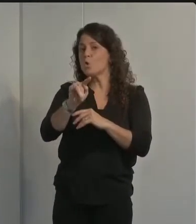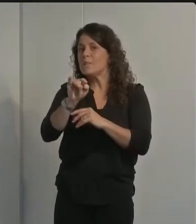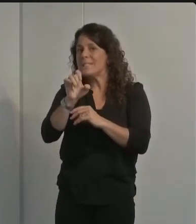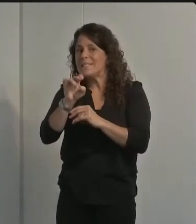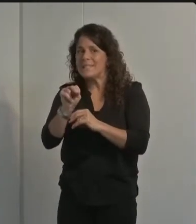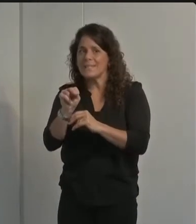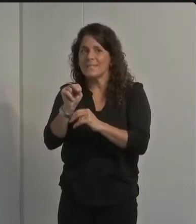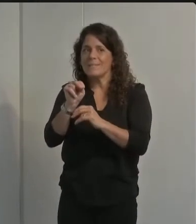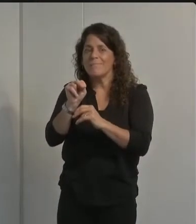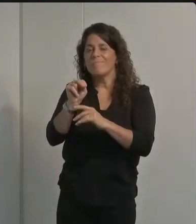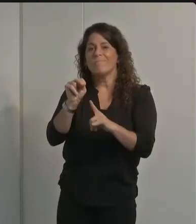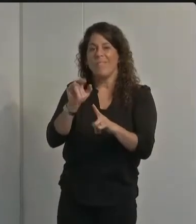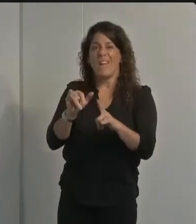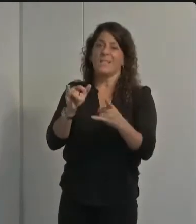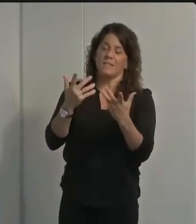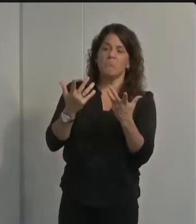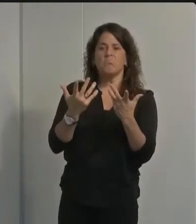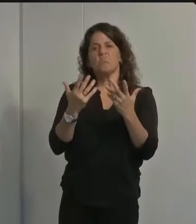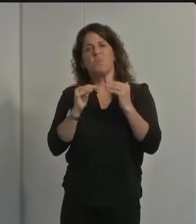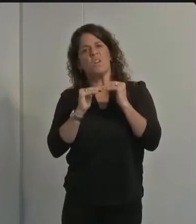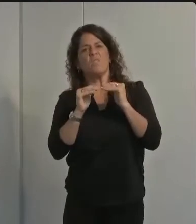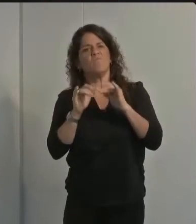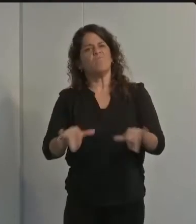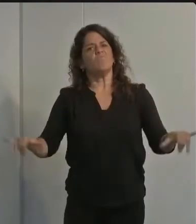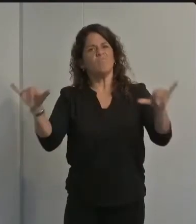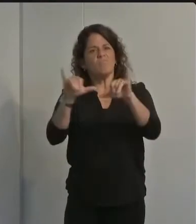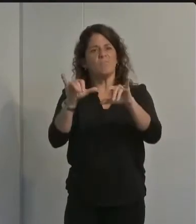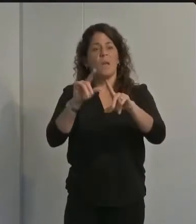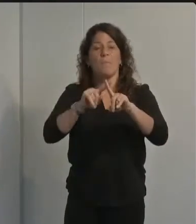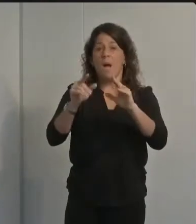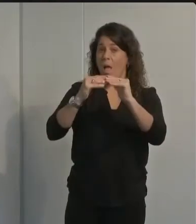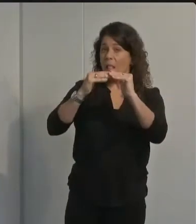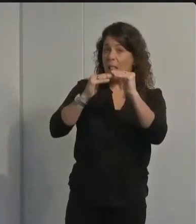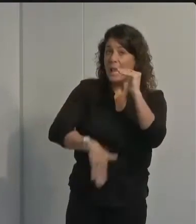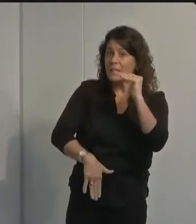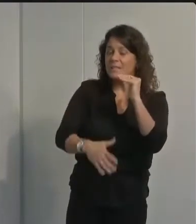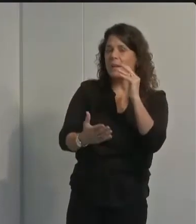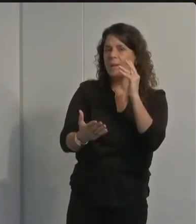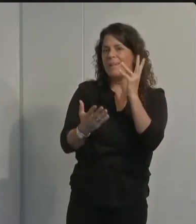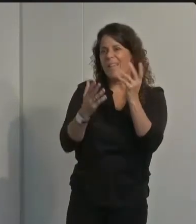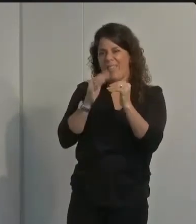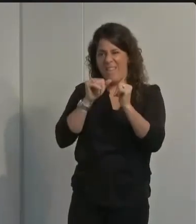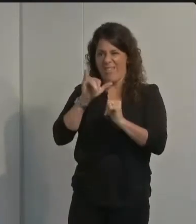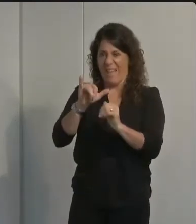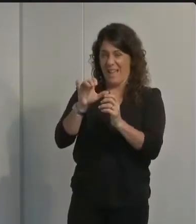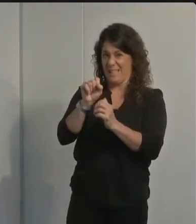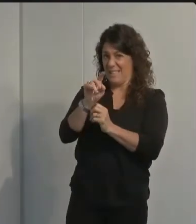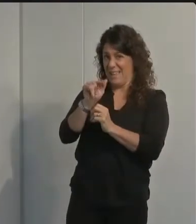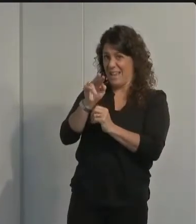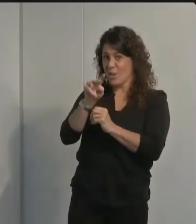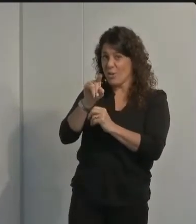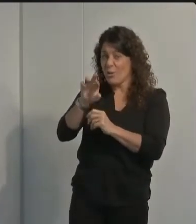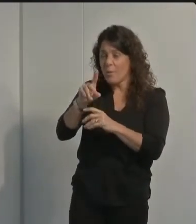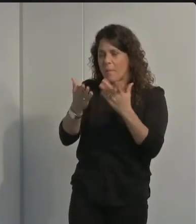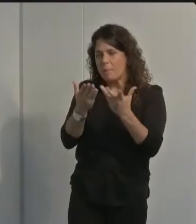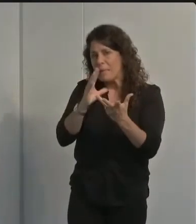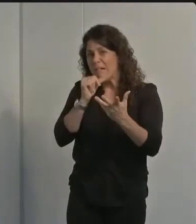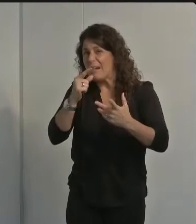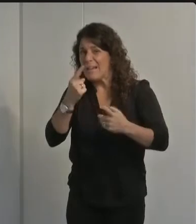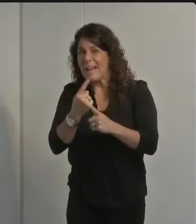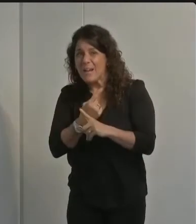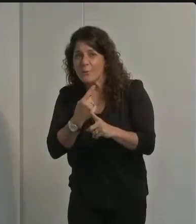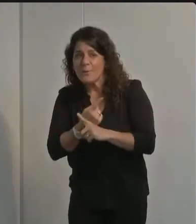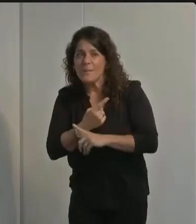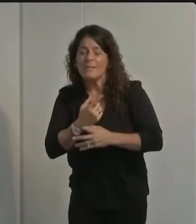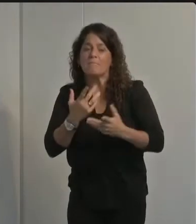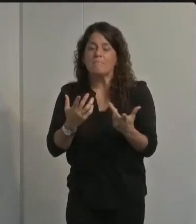those are the golden standard anything less than that it may not be as accurate however um i couldn't tell you if one was better than the other but